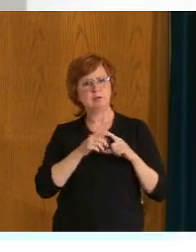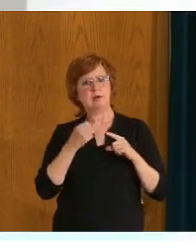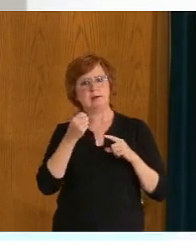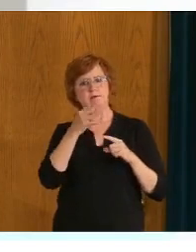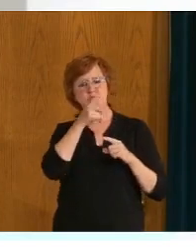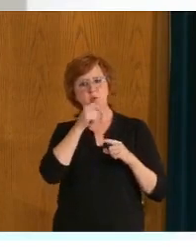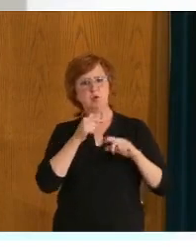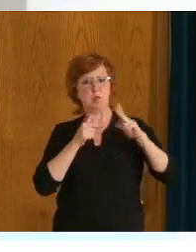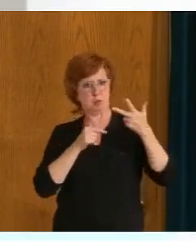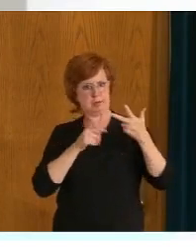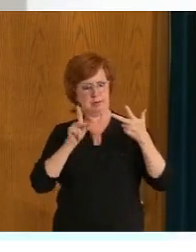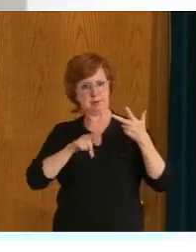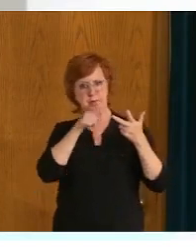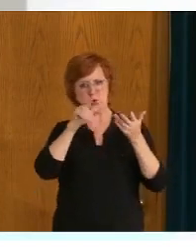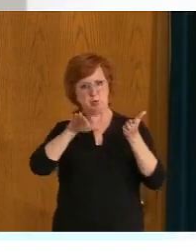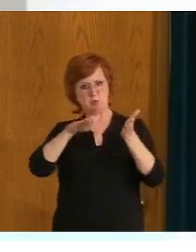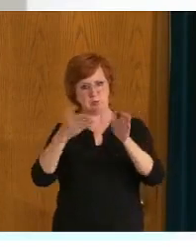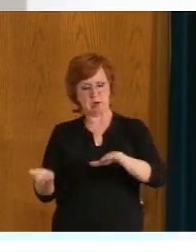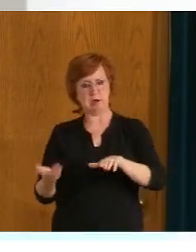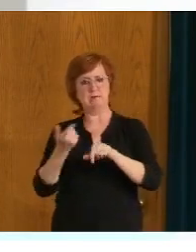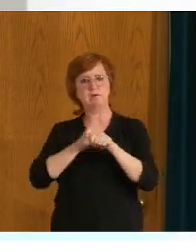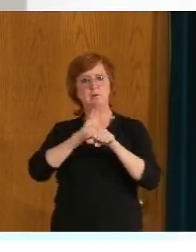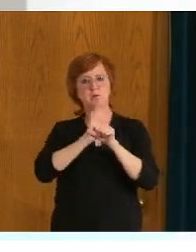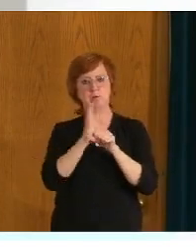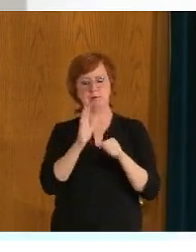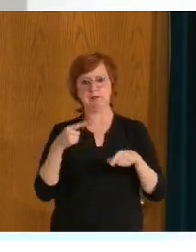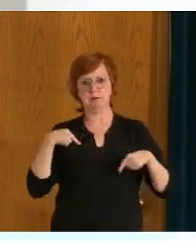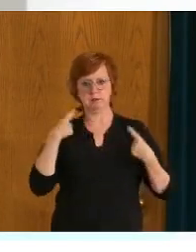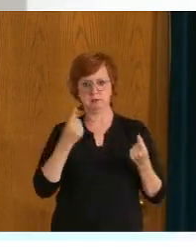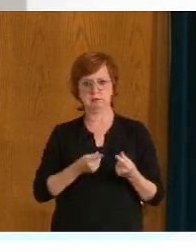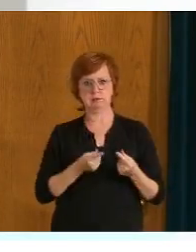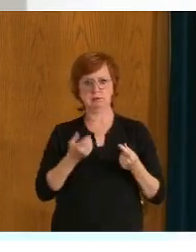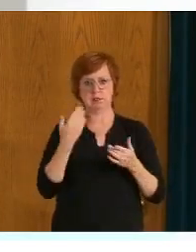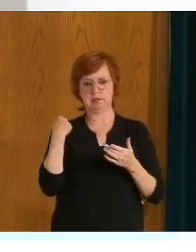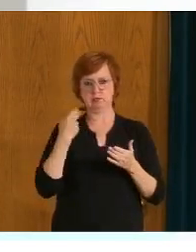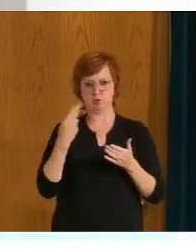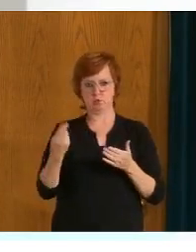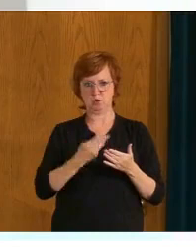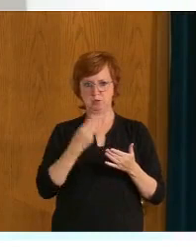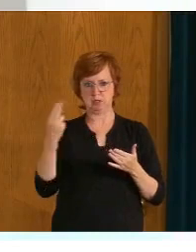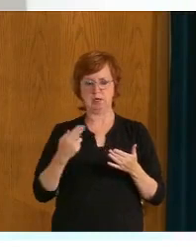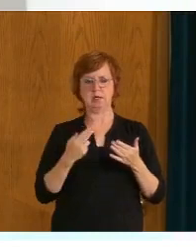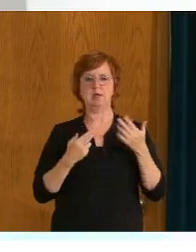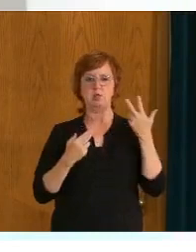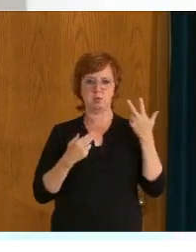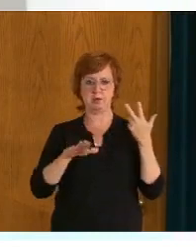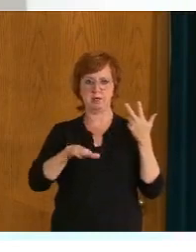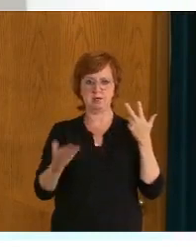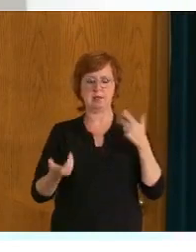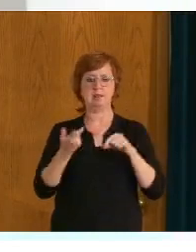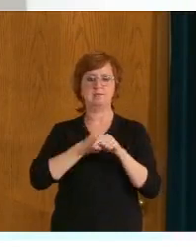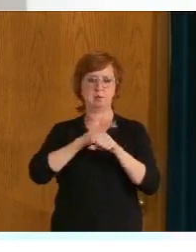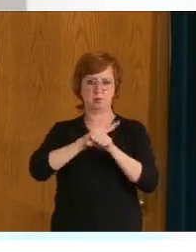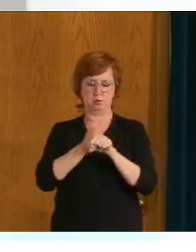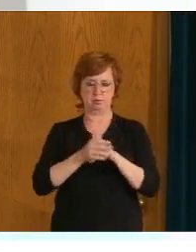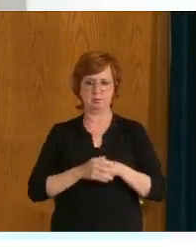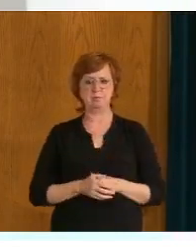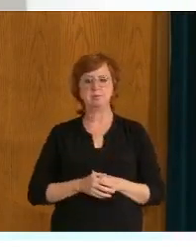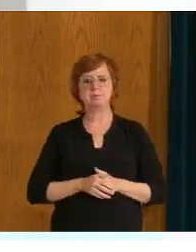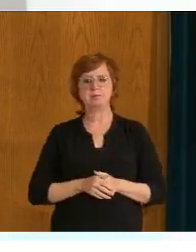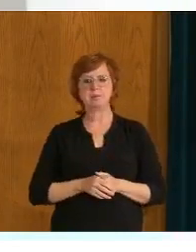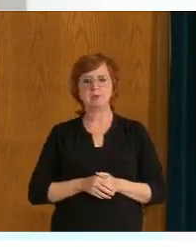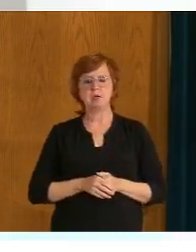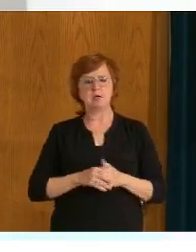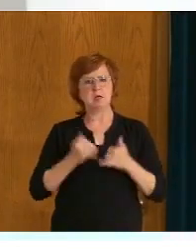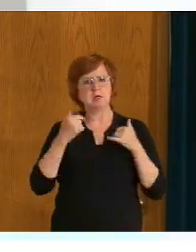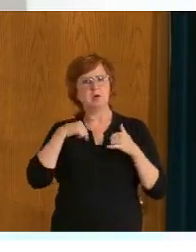passed away as a result of COVID-19 since our last briefing last Thursday afternoon. We continue to see sporadic cases,